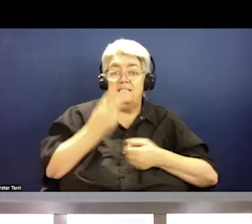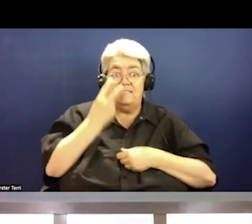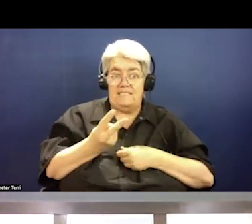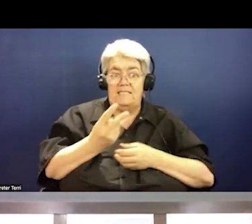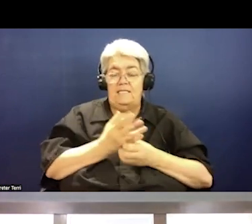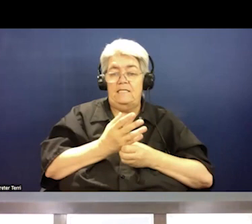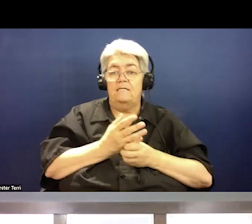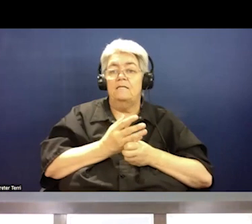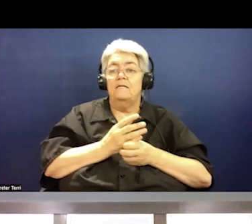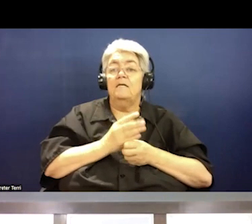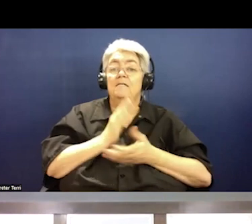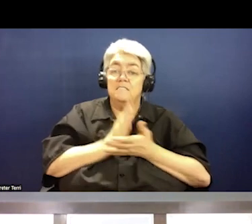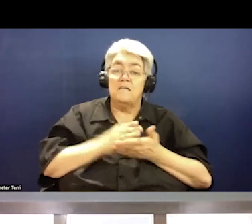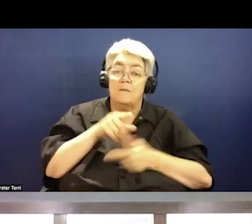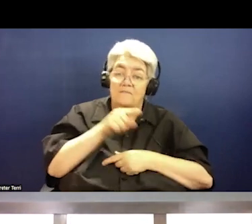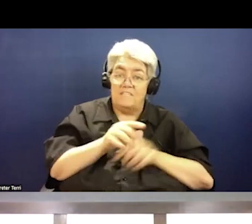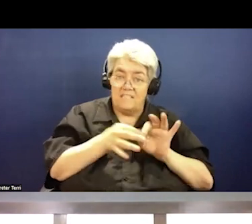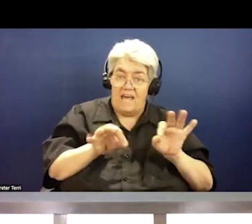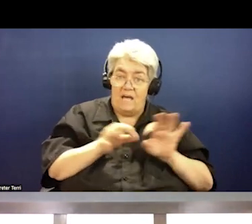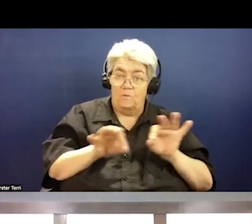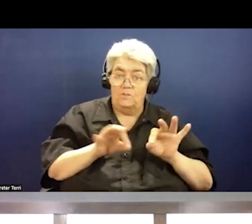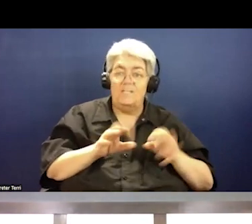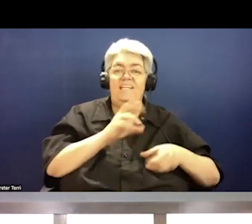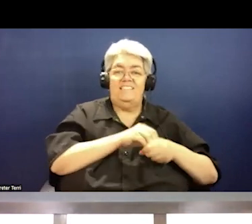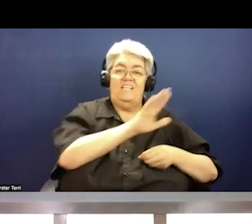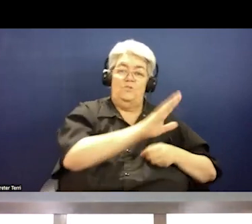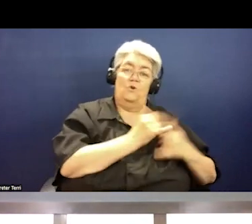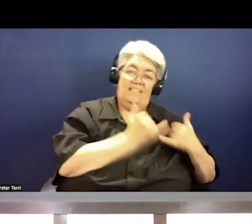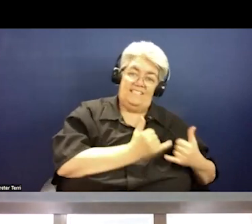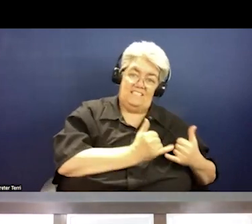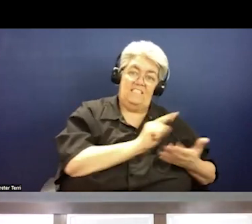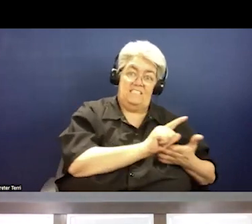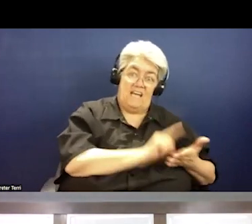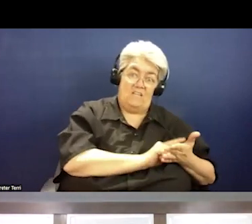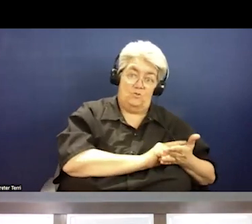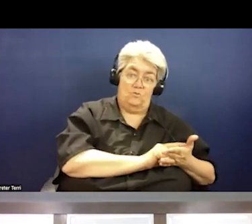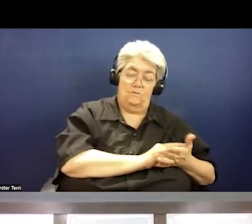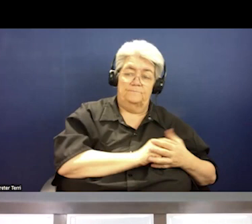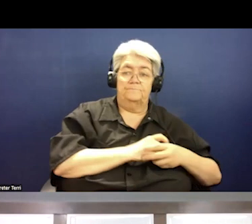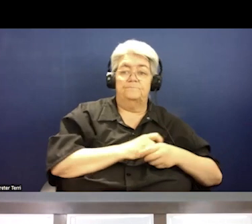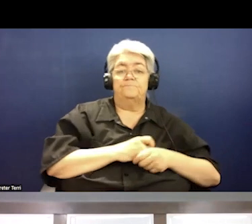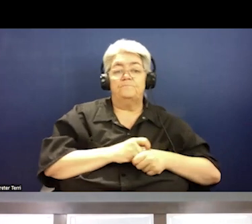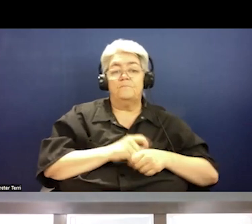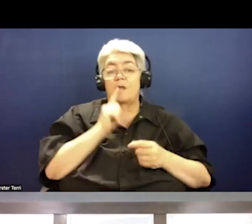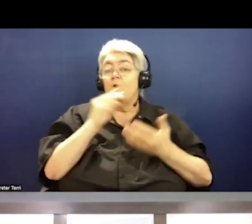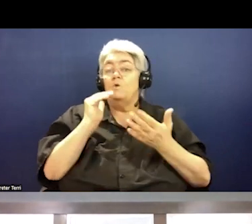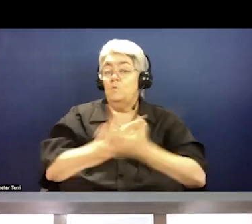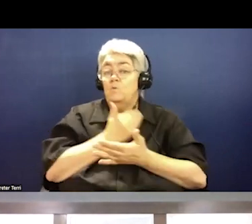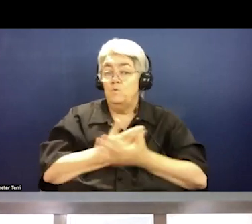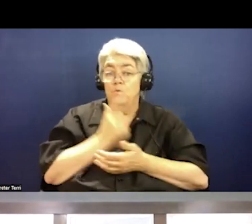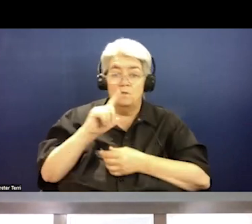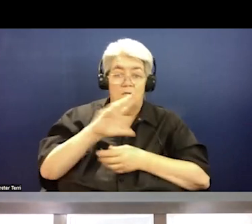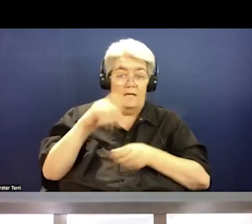some of that language might be in your existing statute at this time. The things that are new for 2023